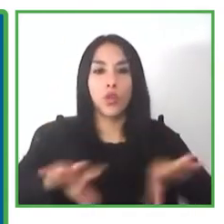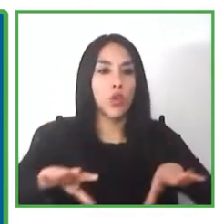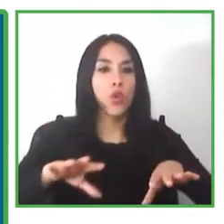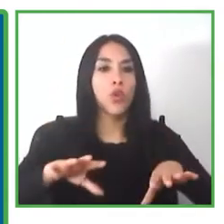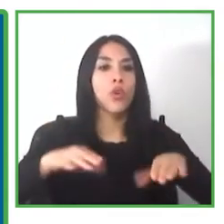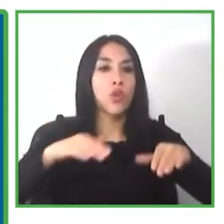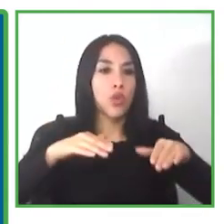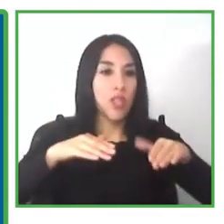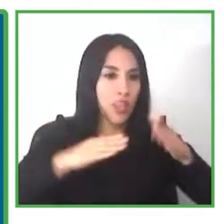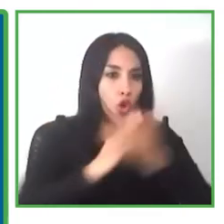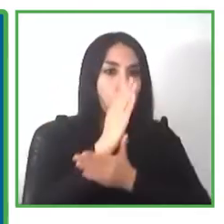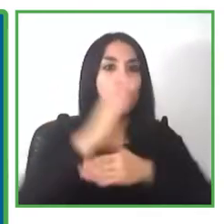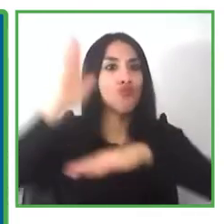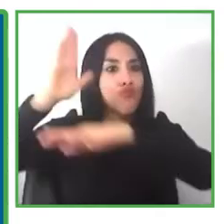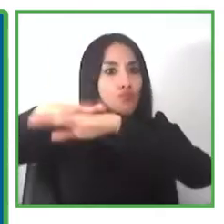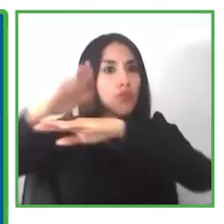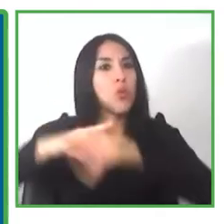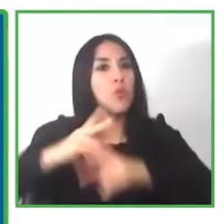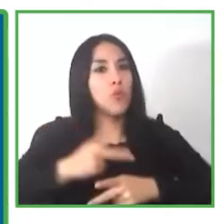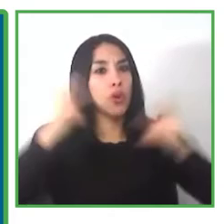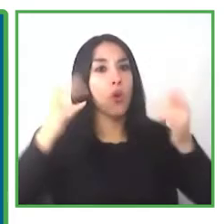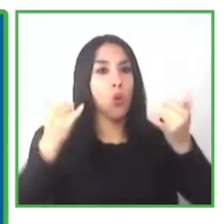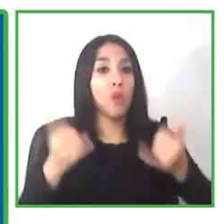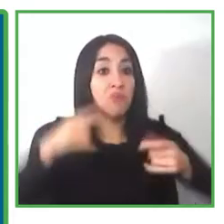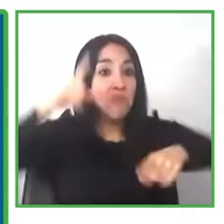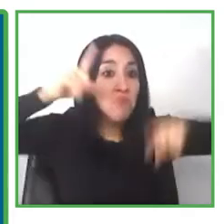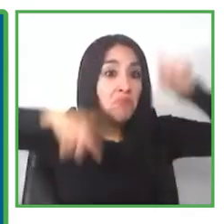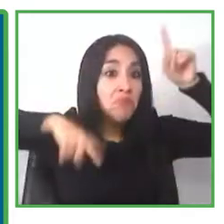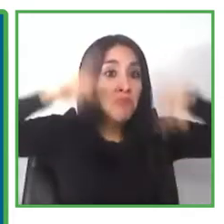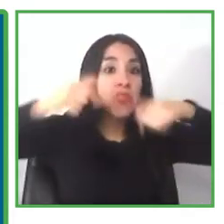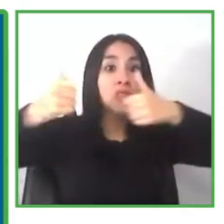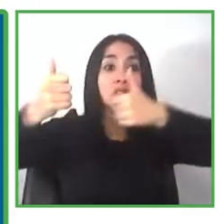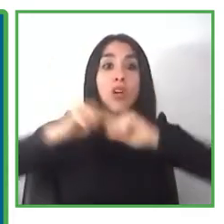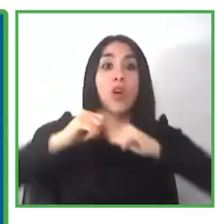aspects these are some of the challenges that we see today